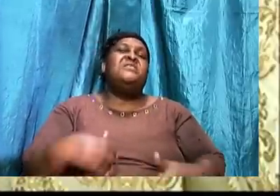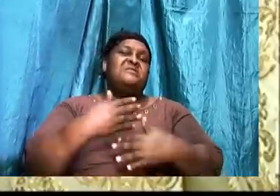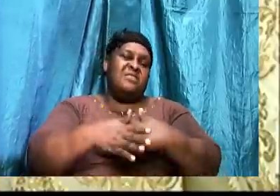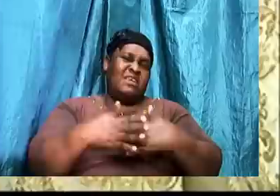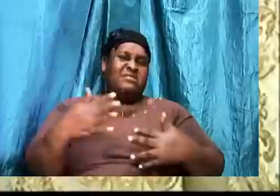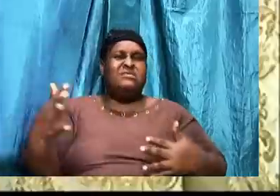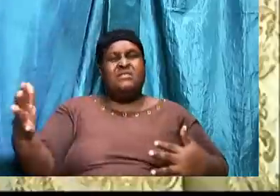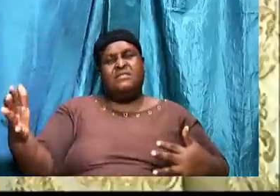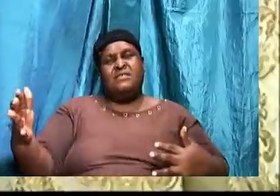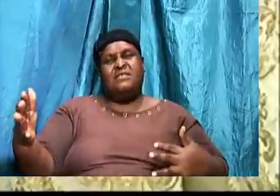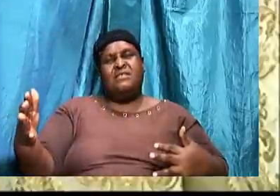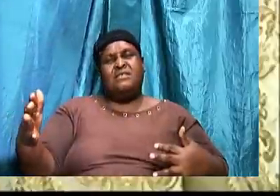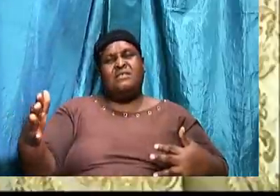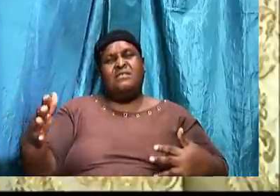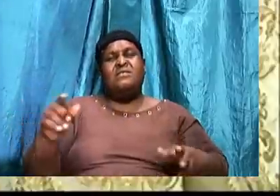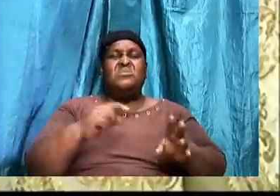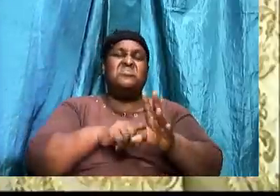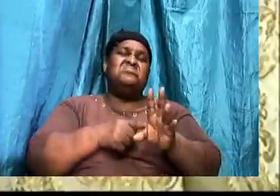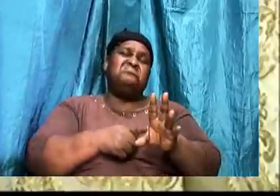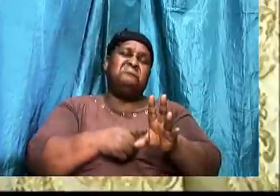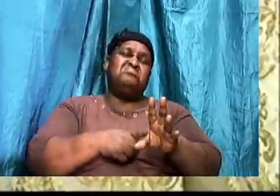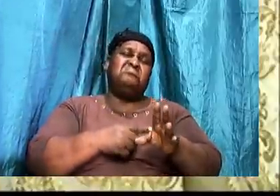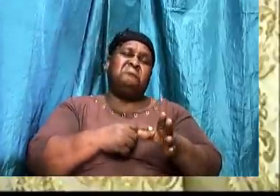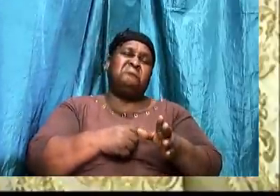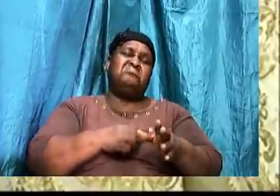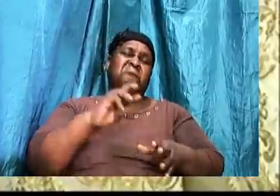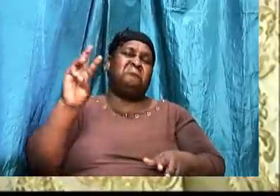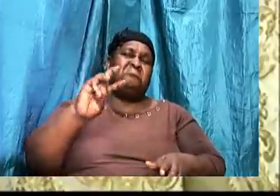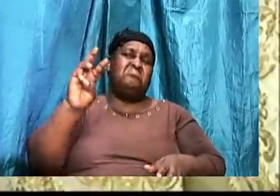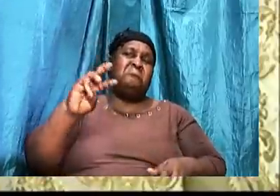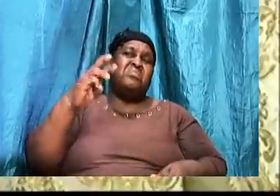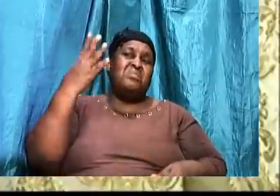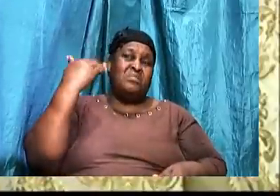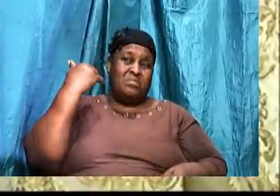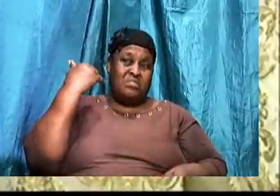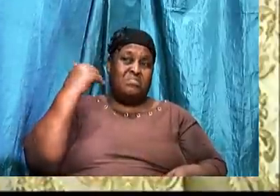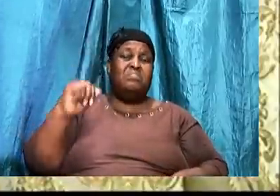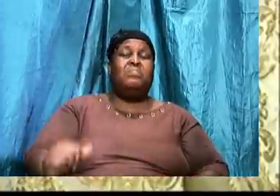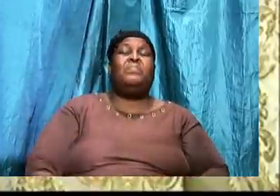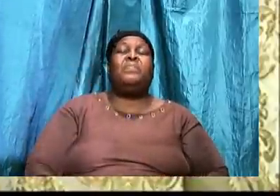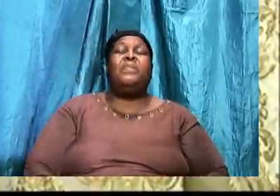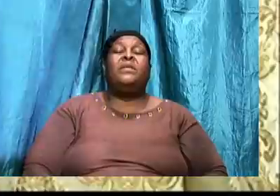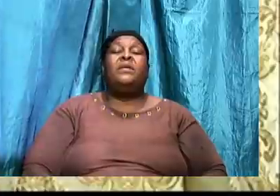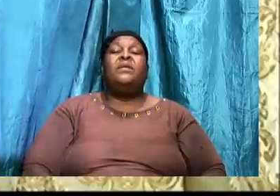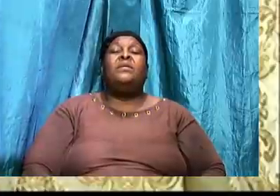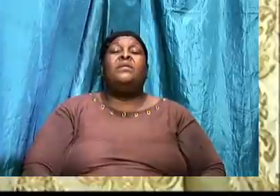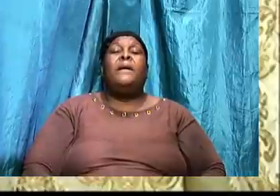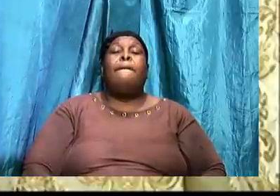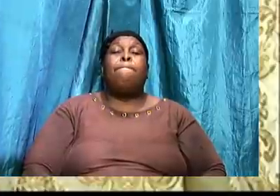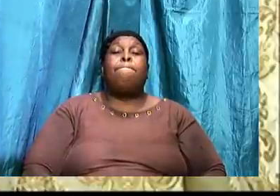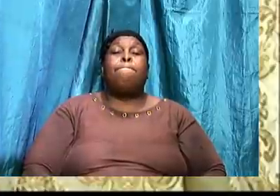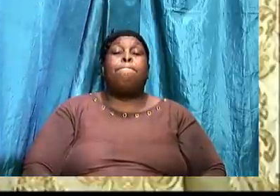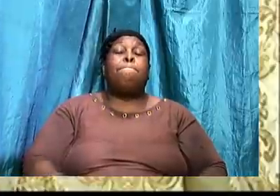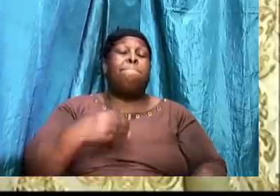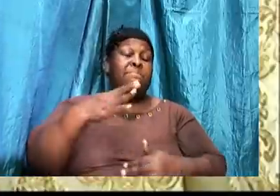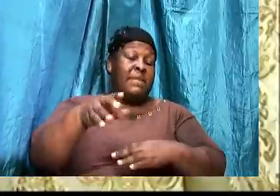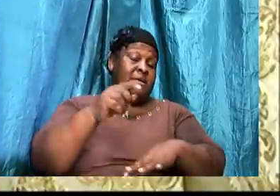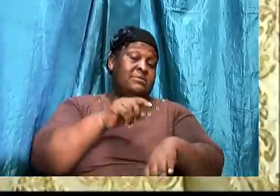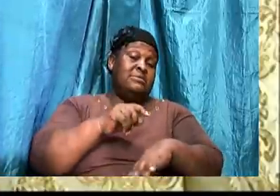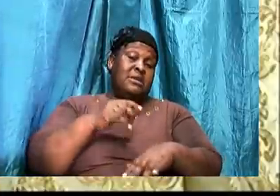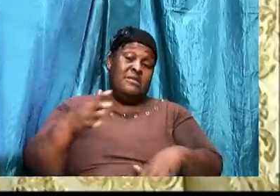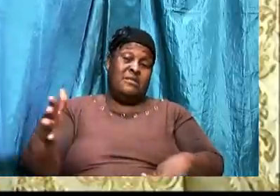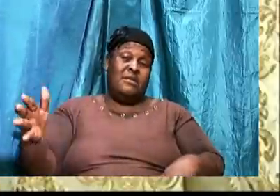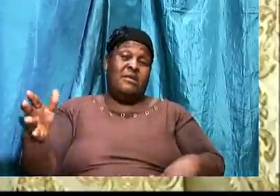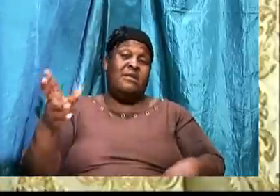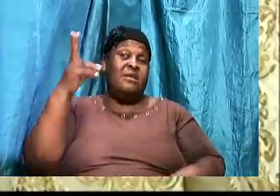want to make. We started it last week. But, we are going to start here this week. The next point that we want to make